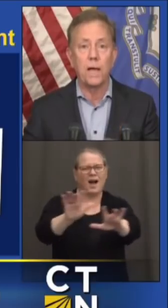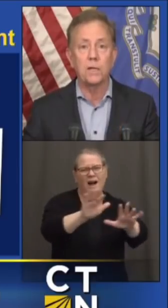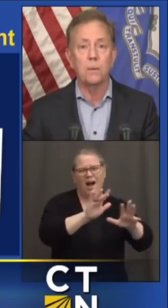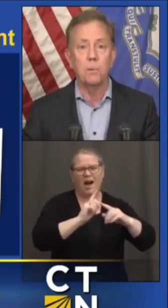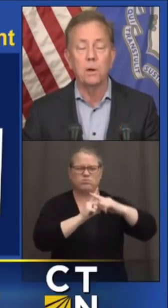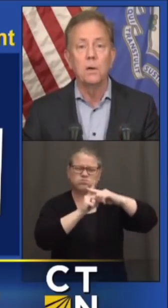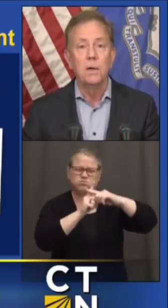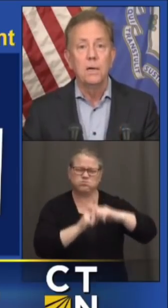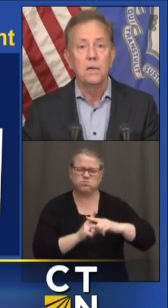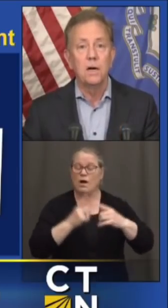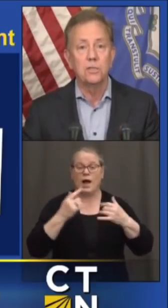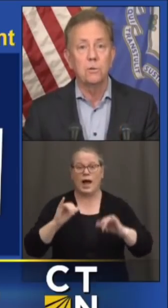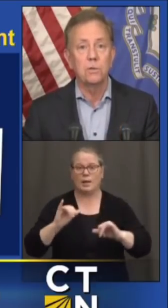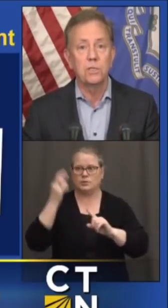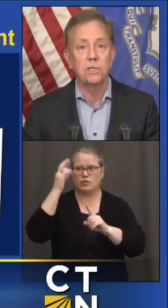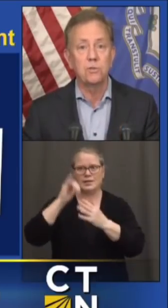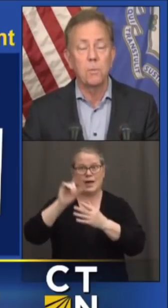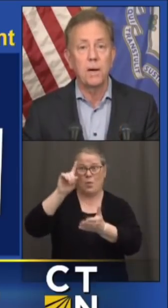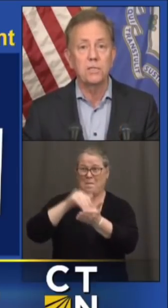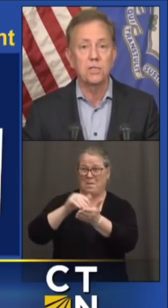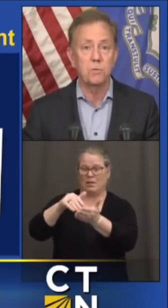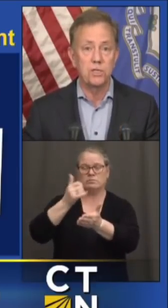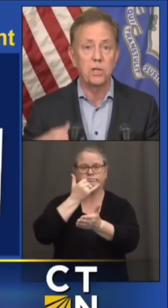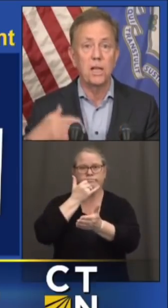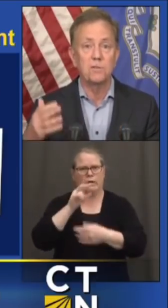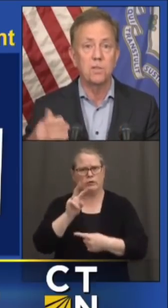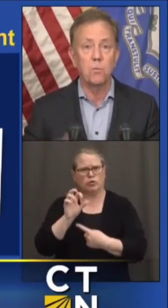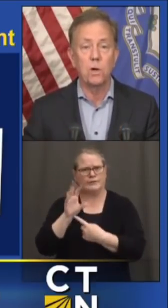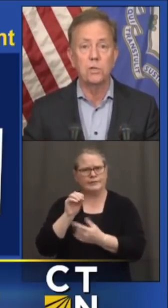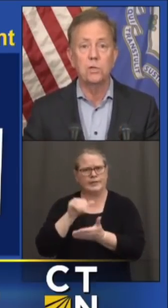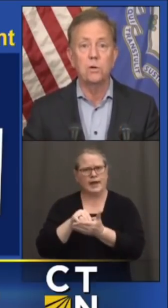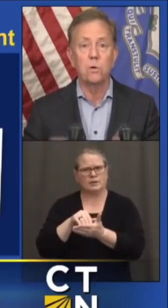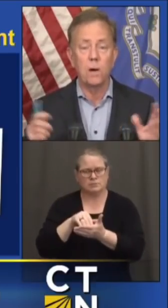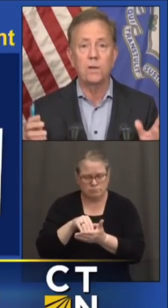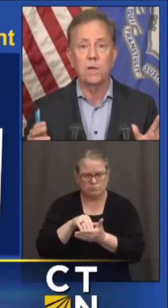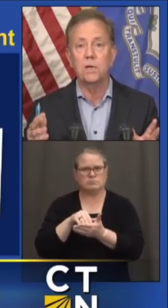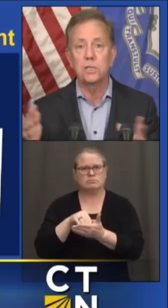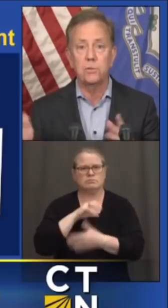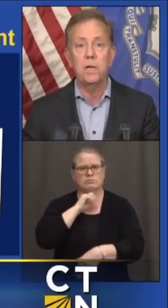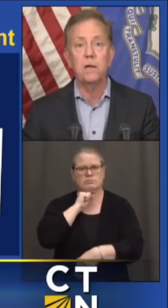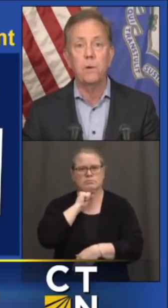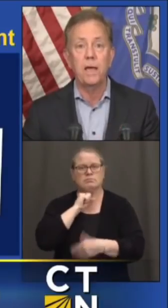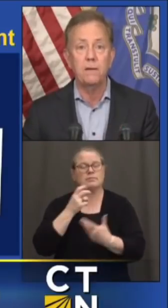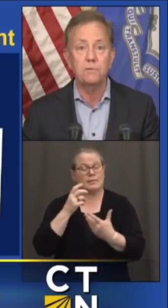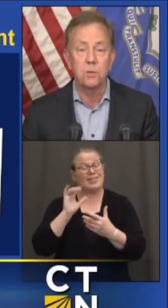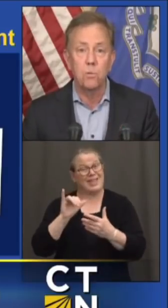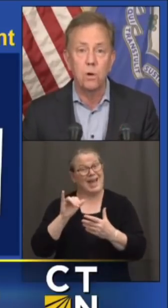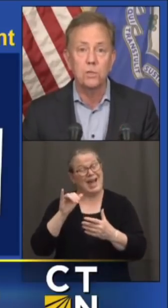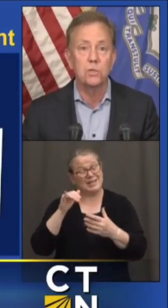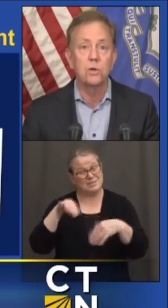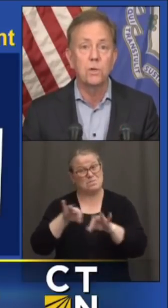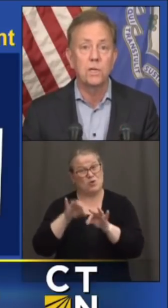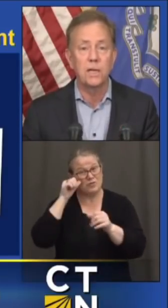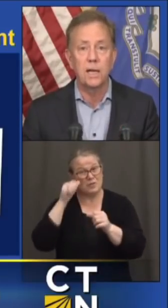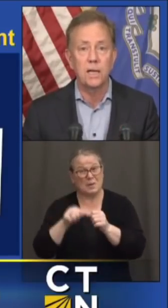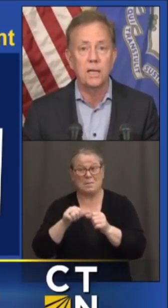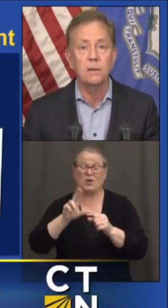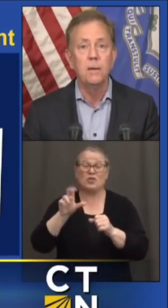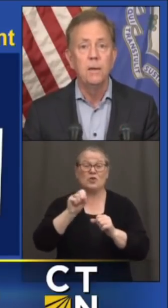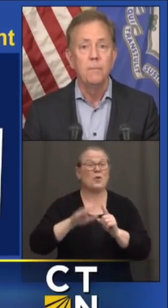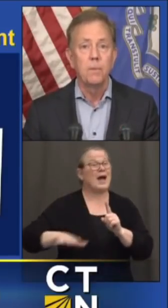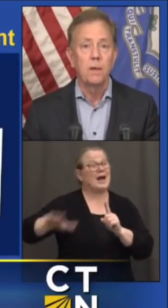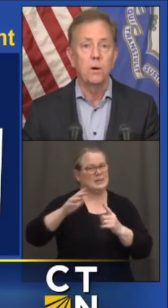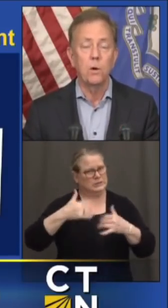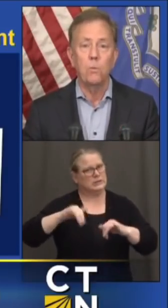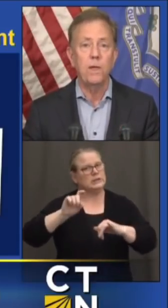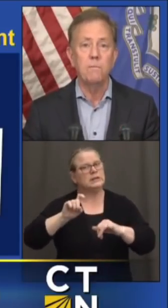a quarter of that number. So it just reminds us we still have some work to do around the country, and we have some work to do in Connecticut,